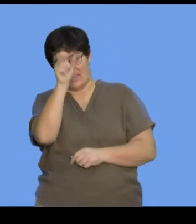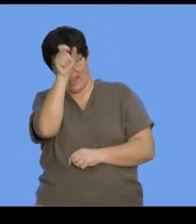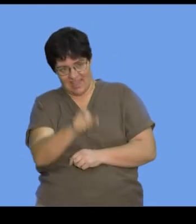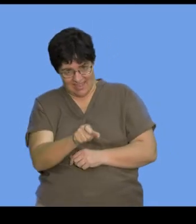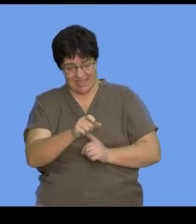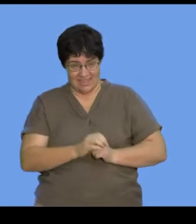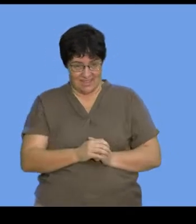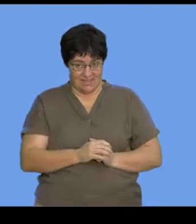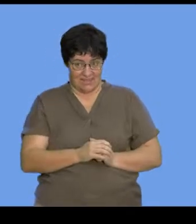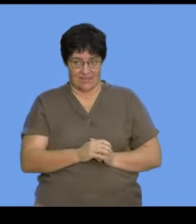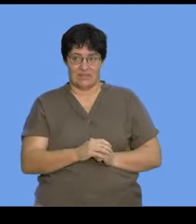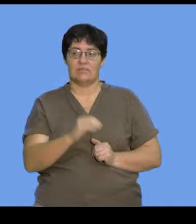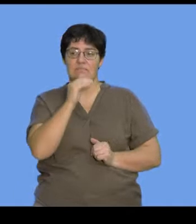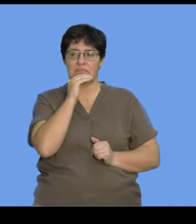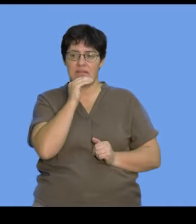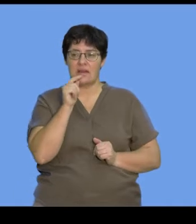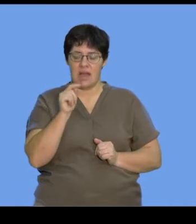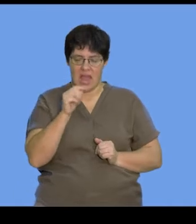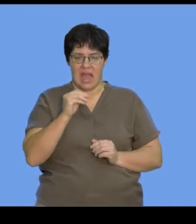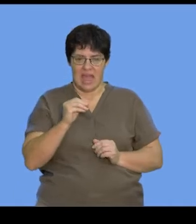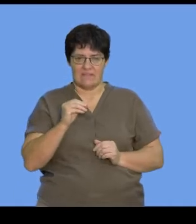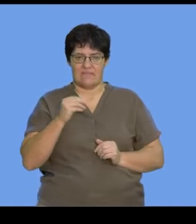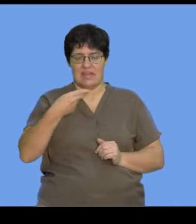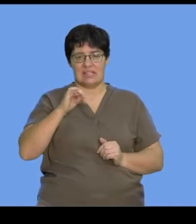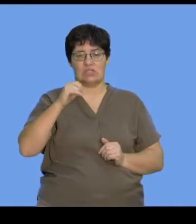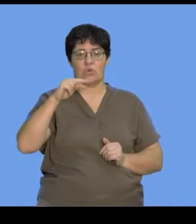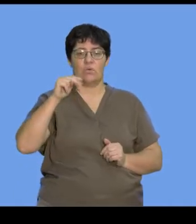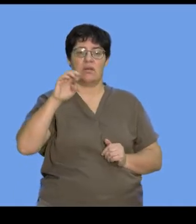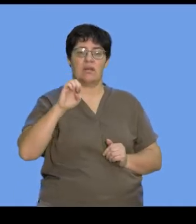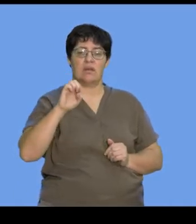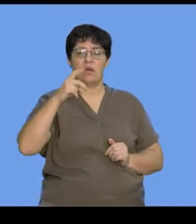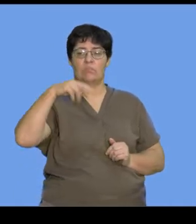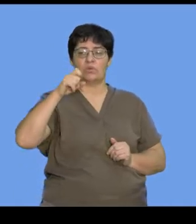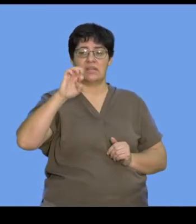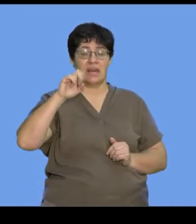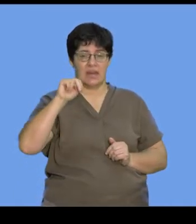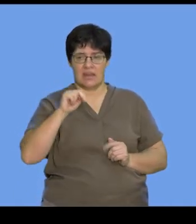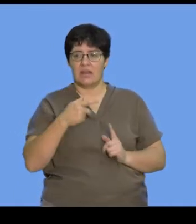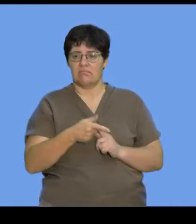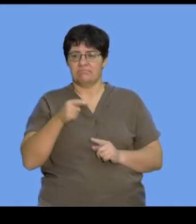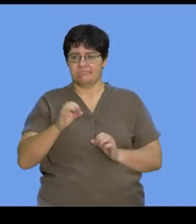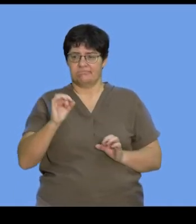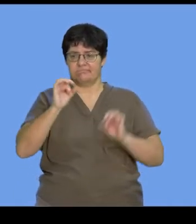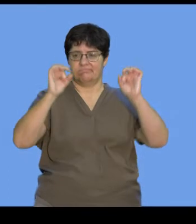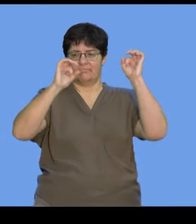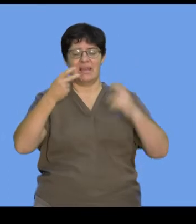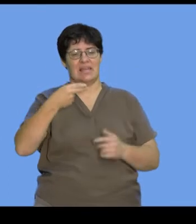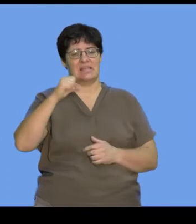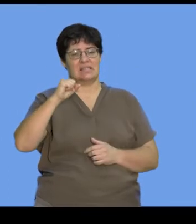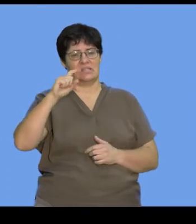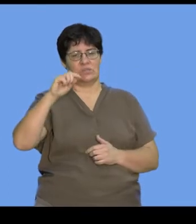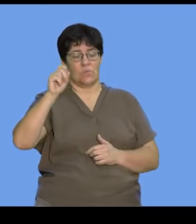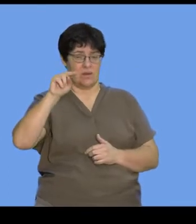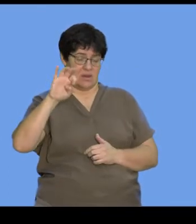And again, as I mentioned, this has got some histone proteins around which the DNA is wrapped. So